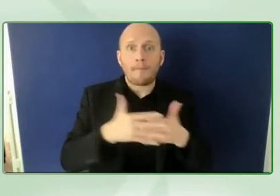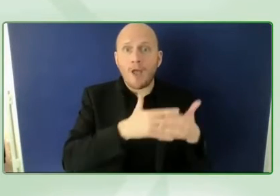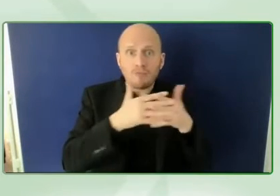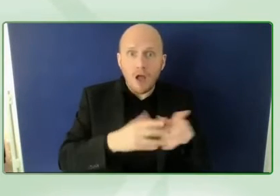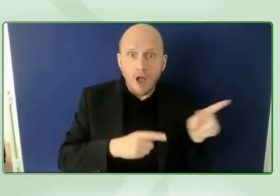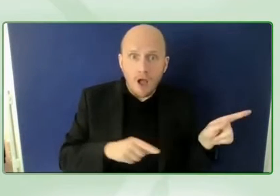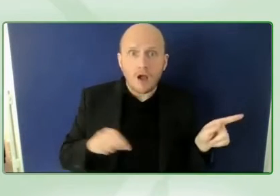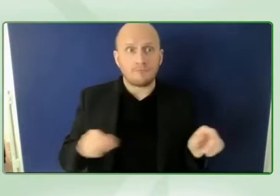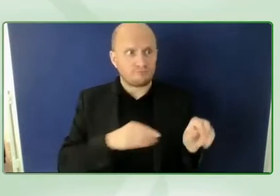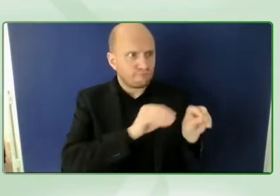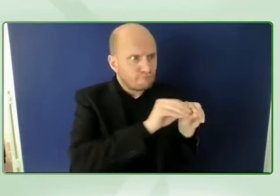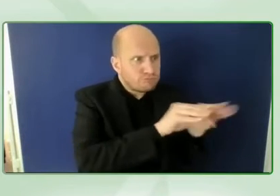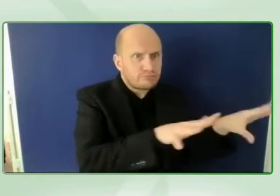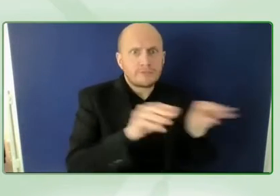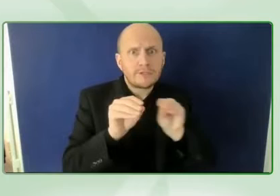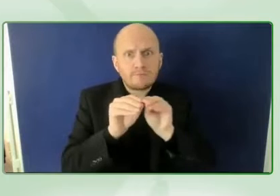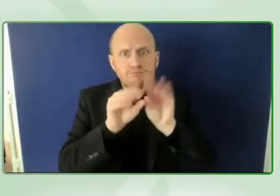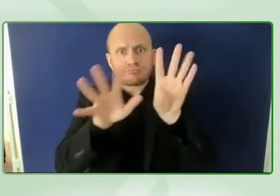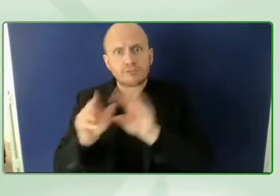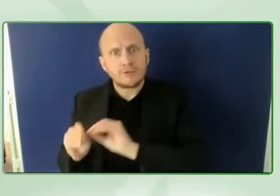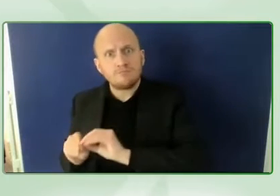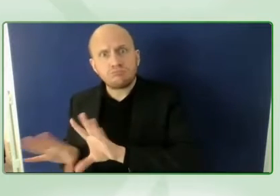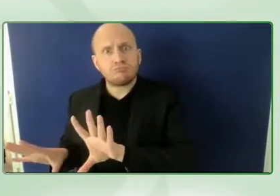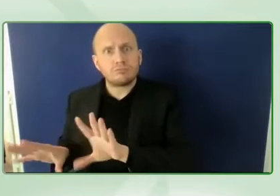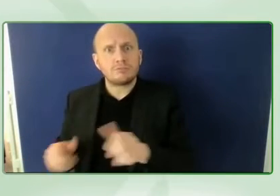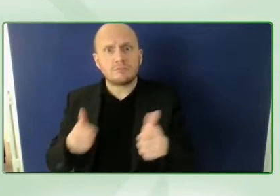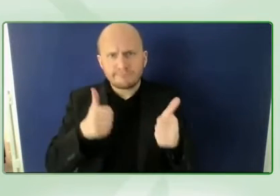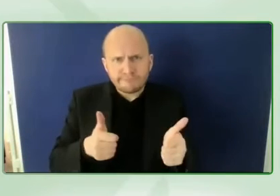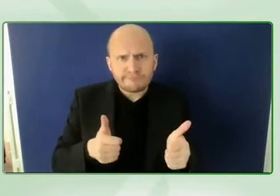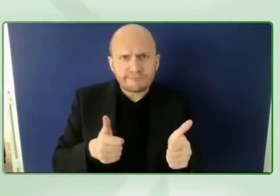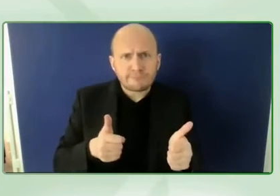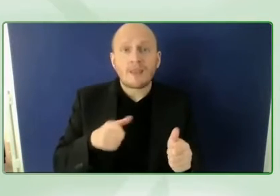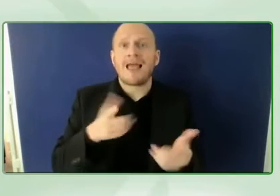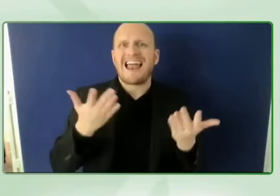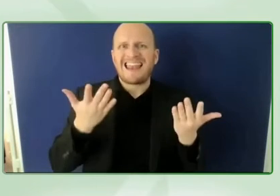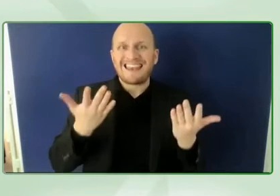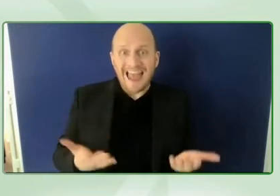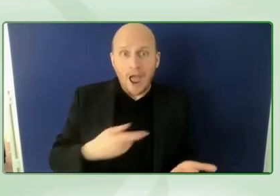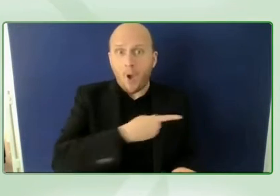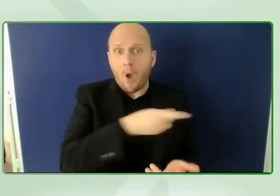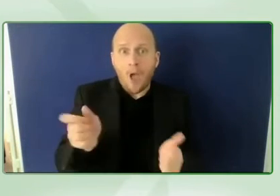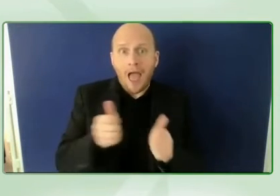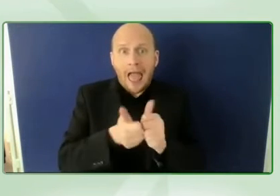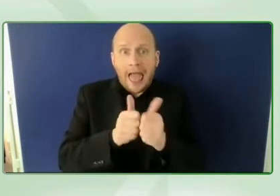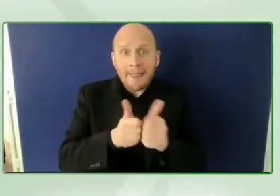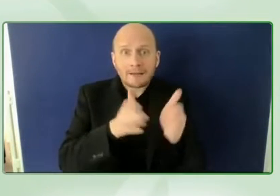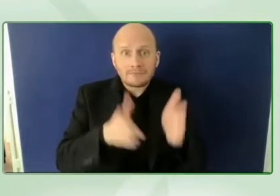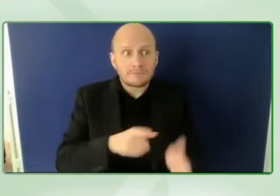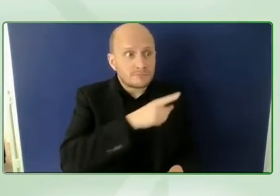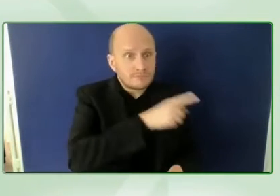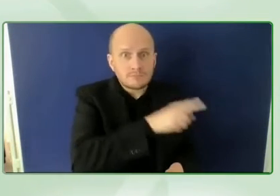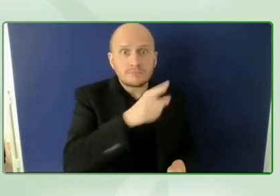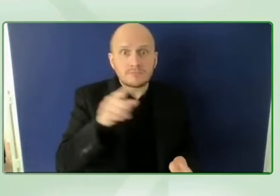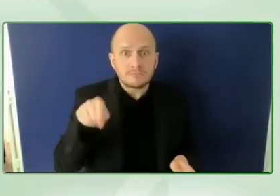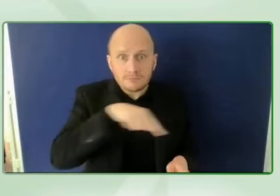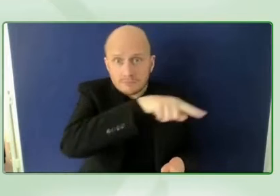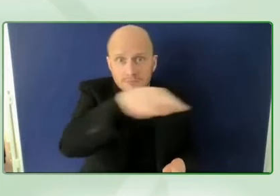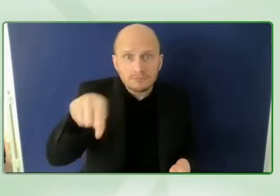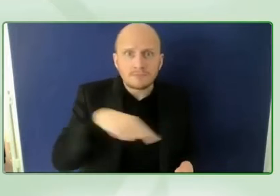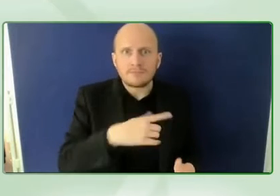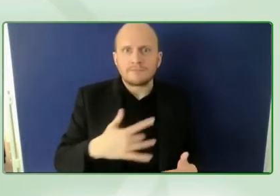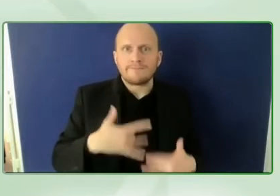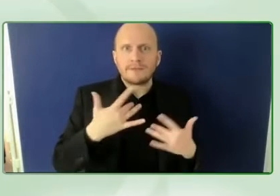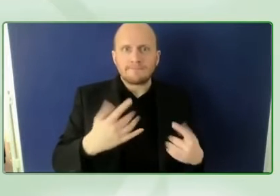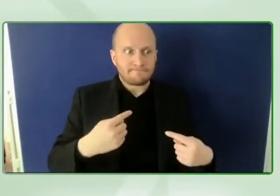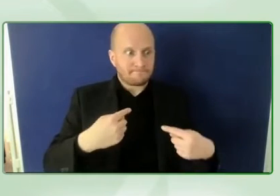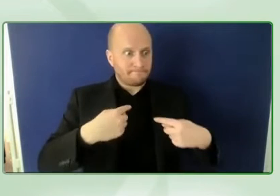and the athletes i think now feel a sense of responsibility that their actions and their performances is not just about them as a person